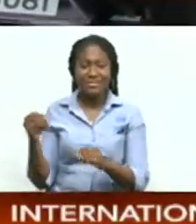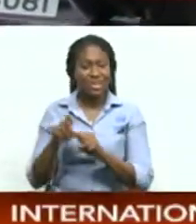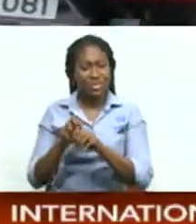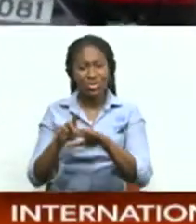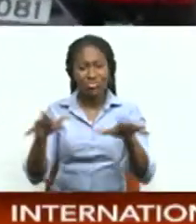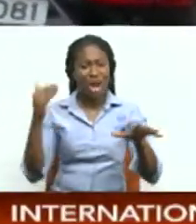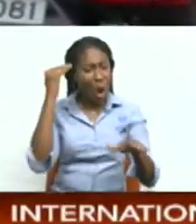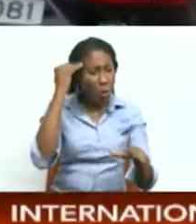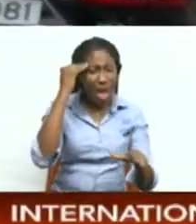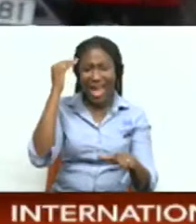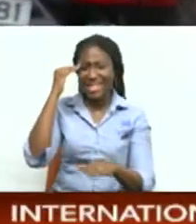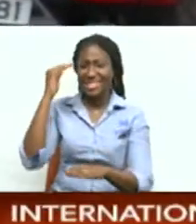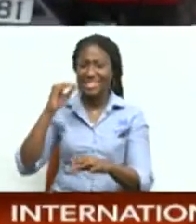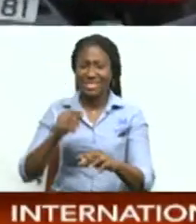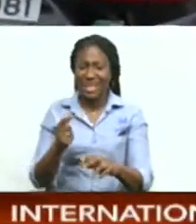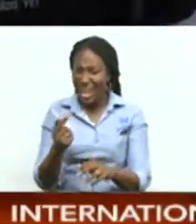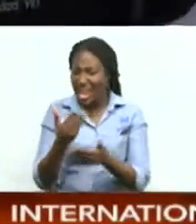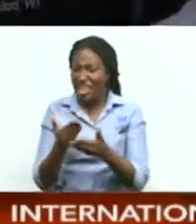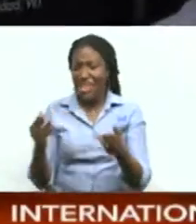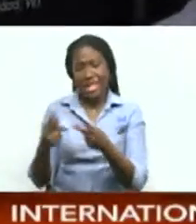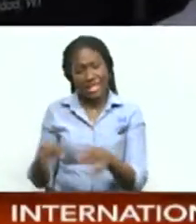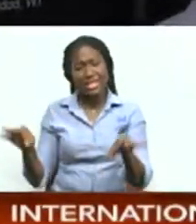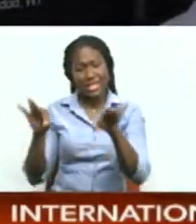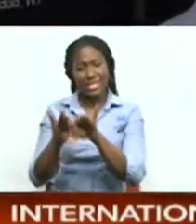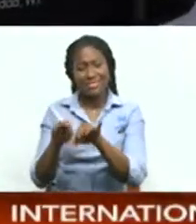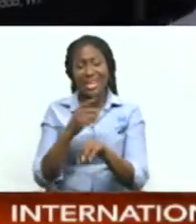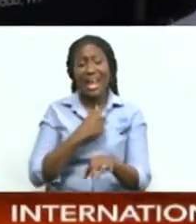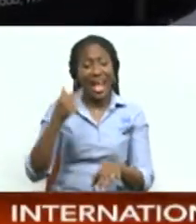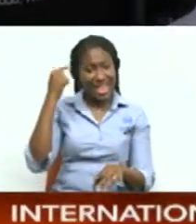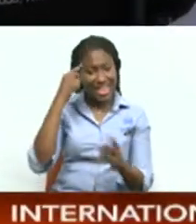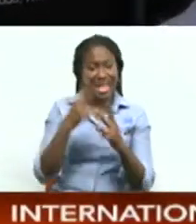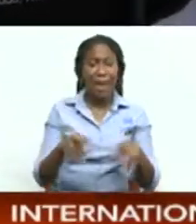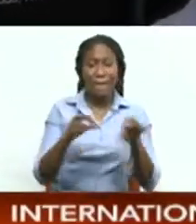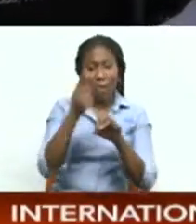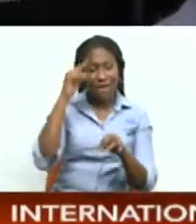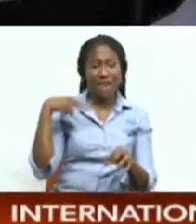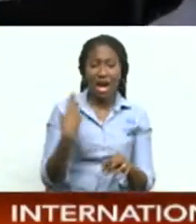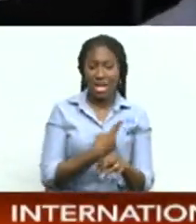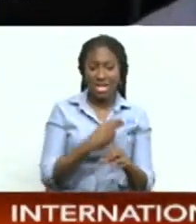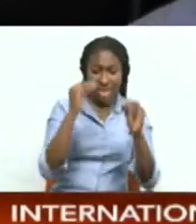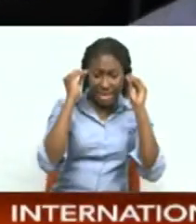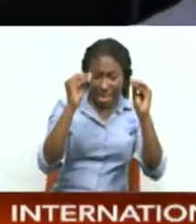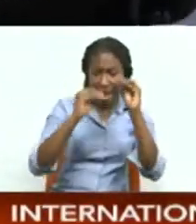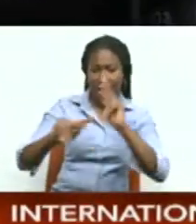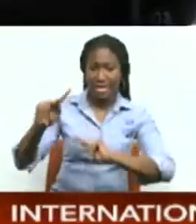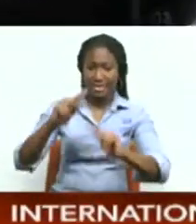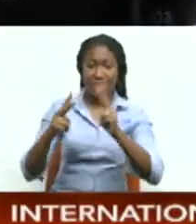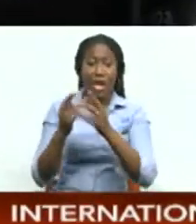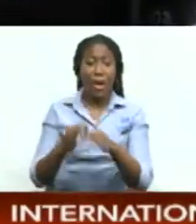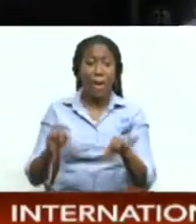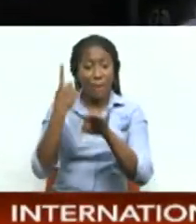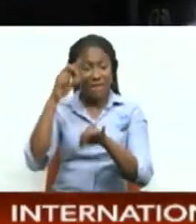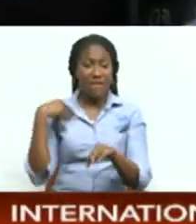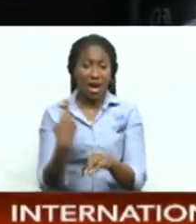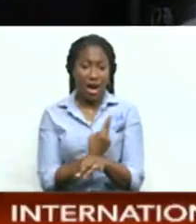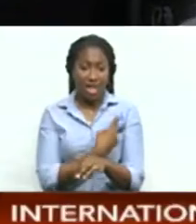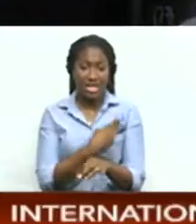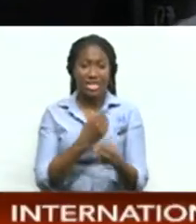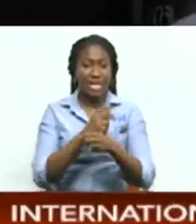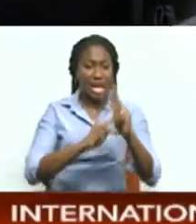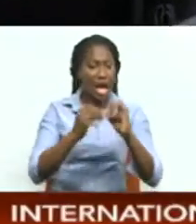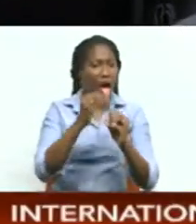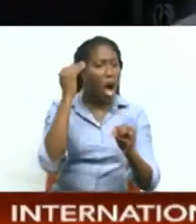awareness the little things matter I think that it's important for us to educate it's important for us to create awareness